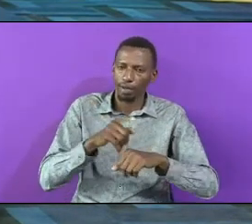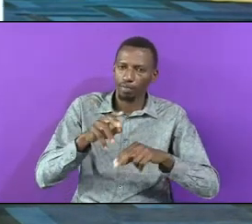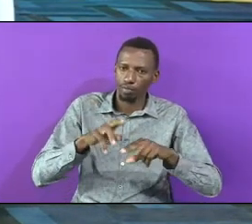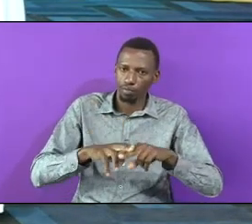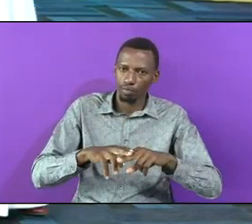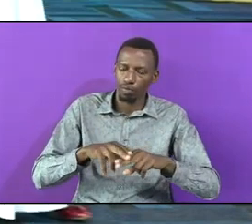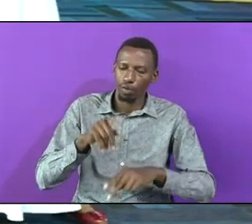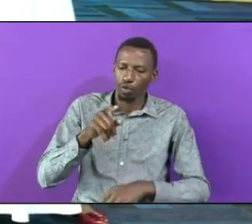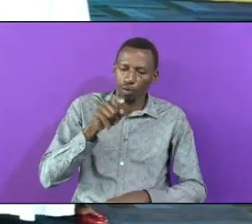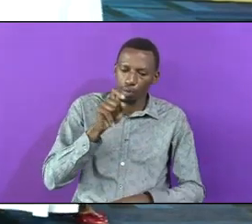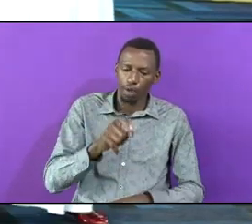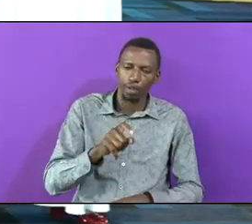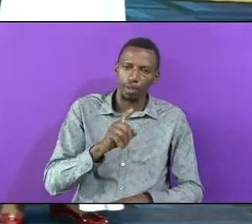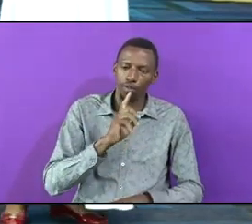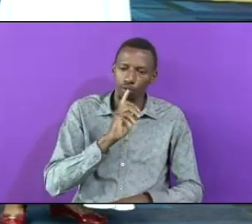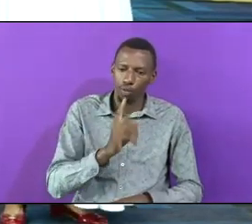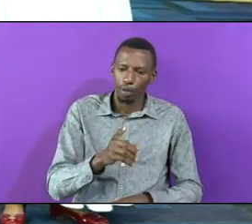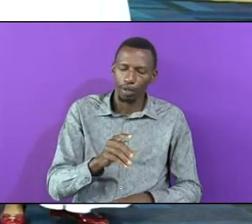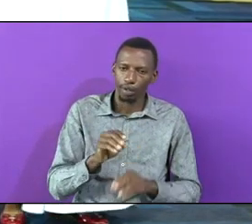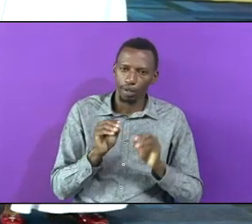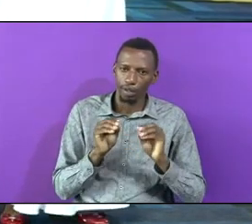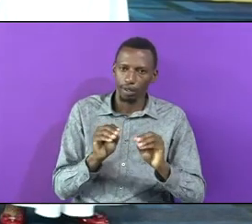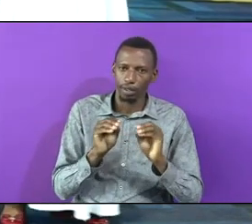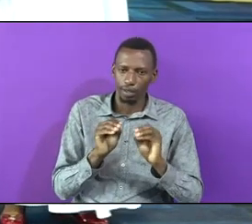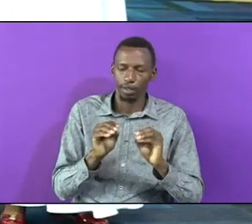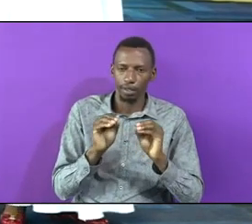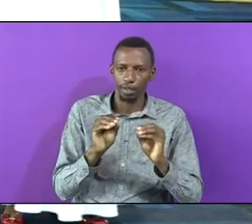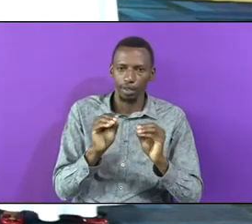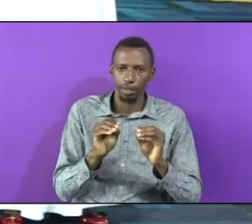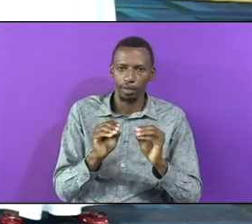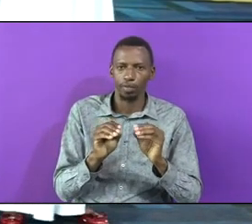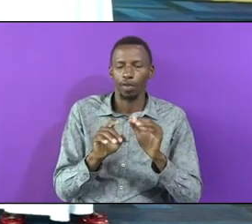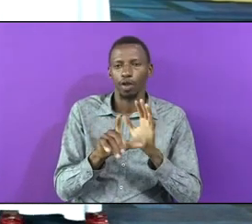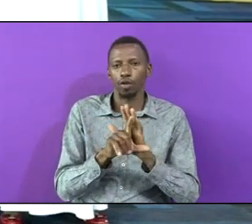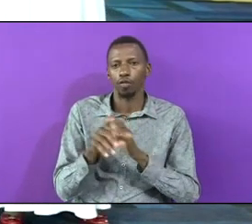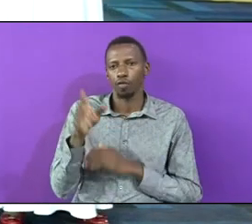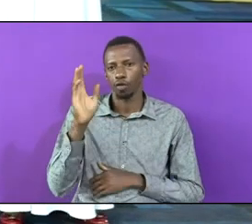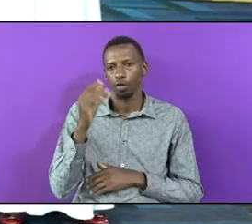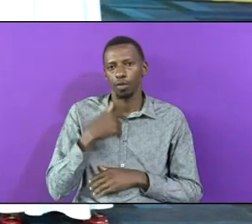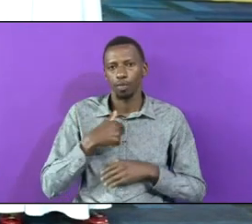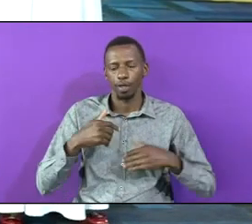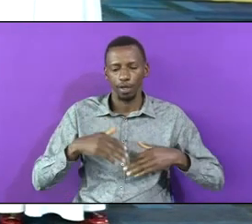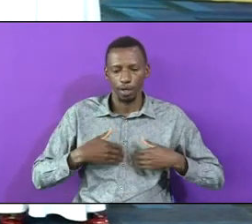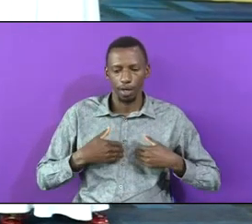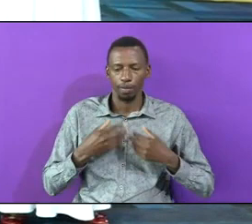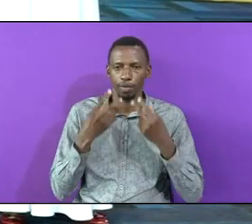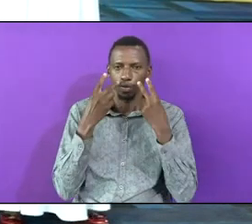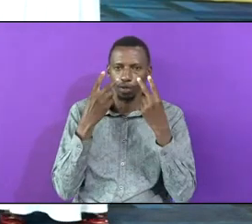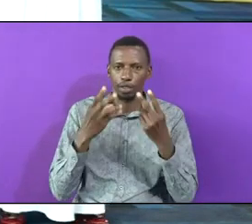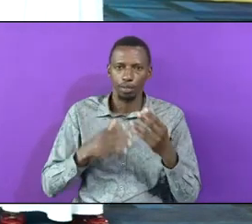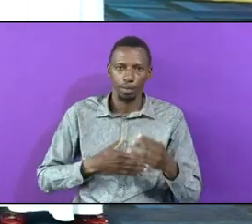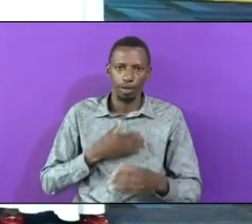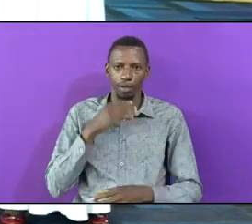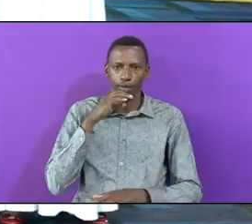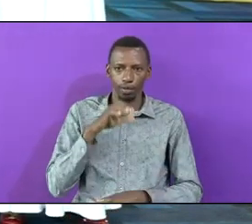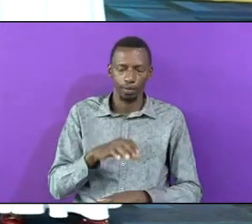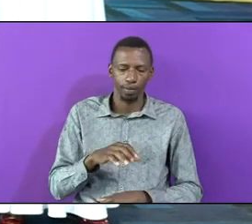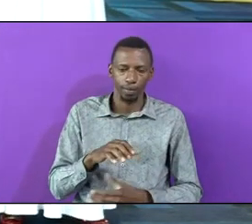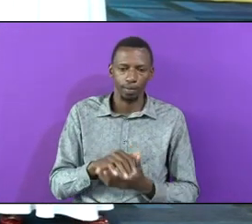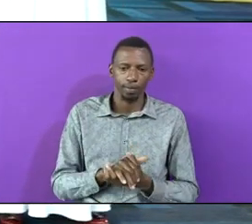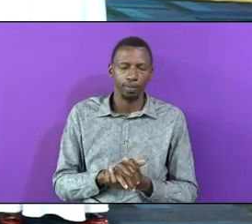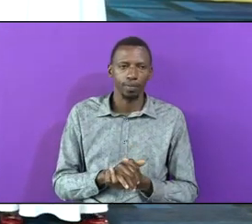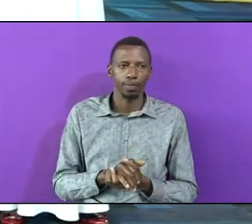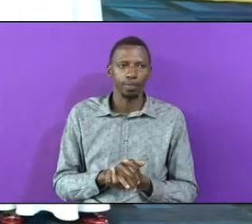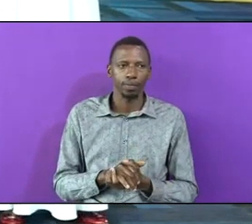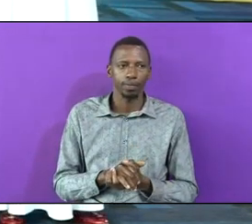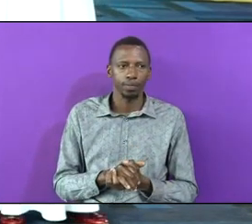You should Command them Teach them The commandment Of who Of God And I'm Happy to See my Son Riyaga Doing